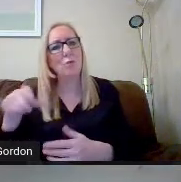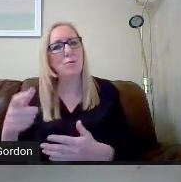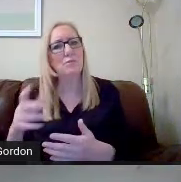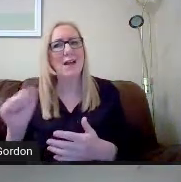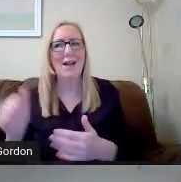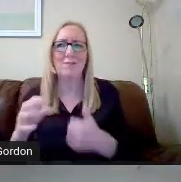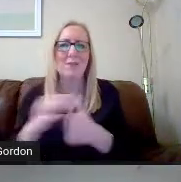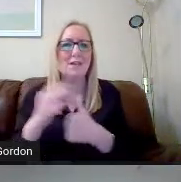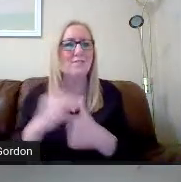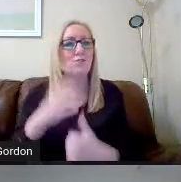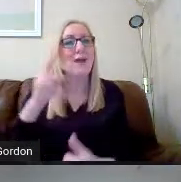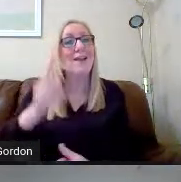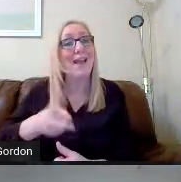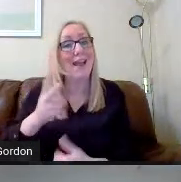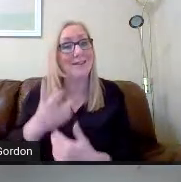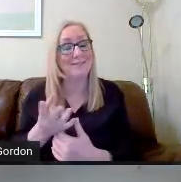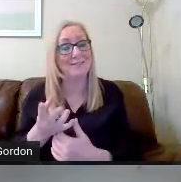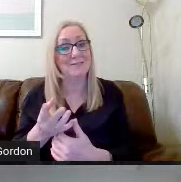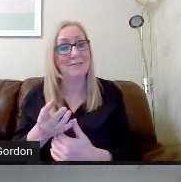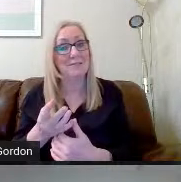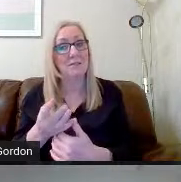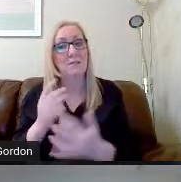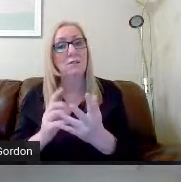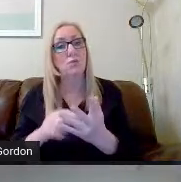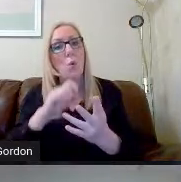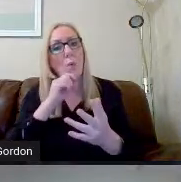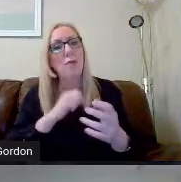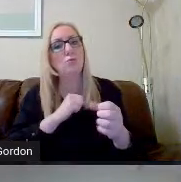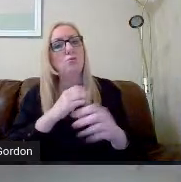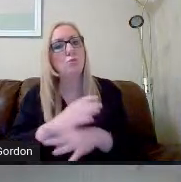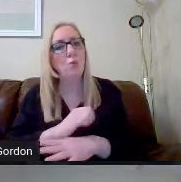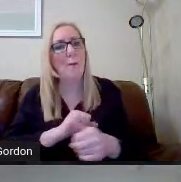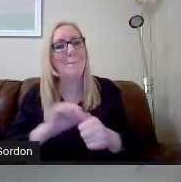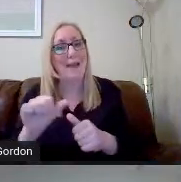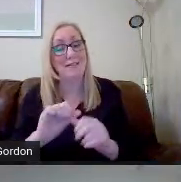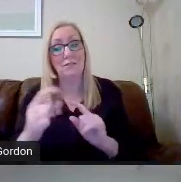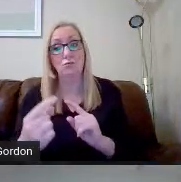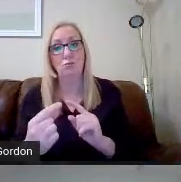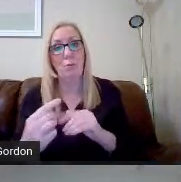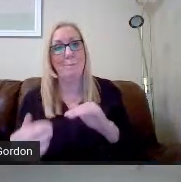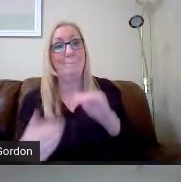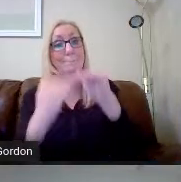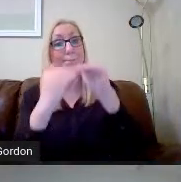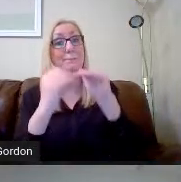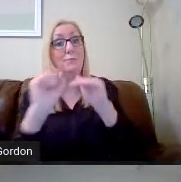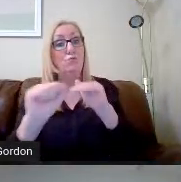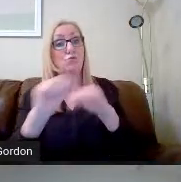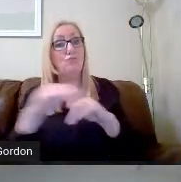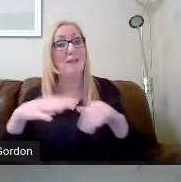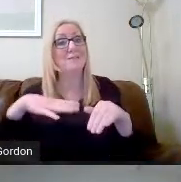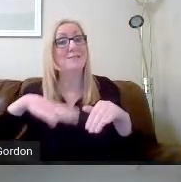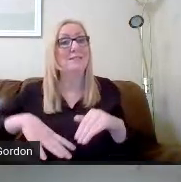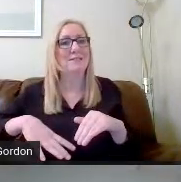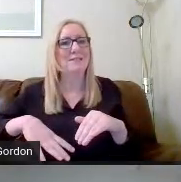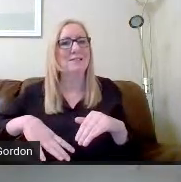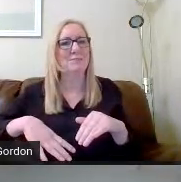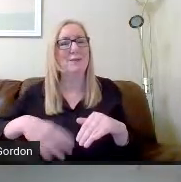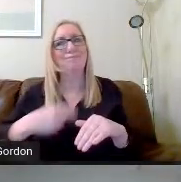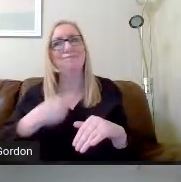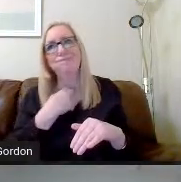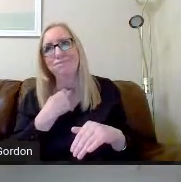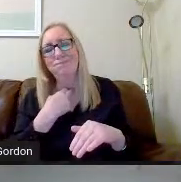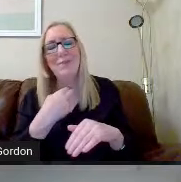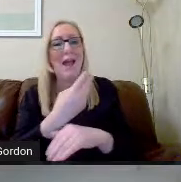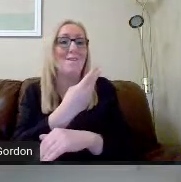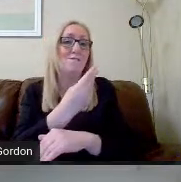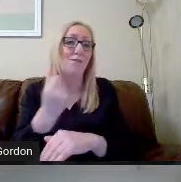-interviewed at best. So we will do our best to meet your child's needs. But unfortunately, a very, very, very small number of